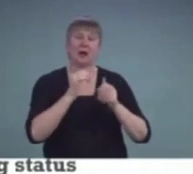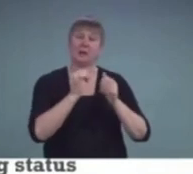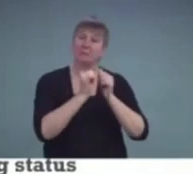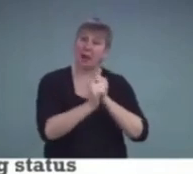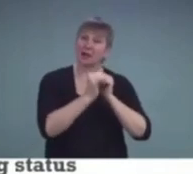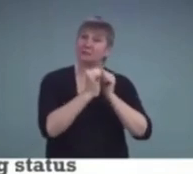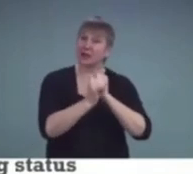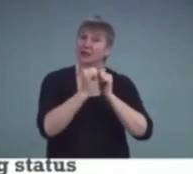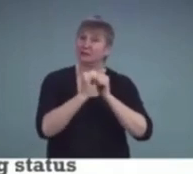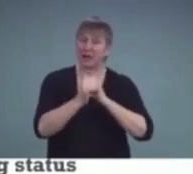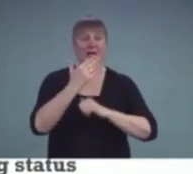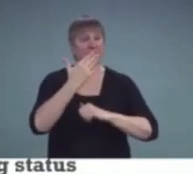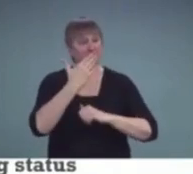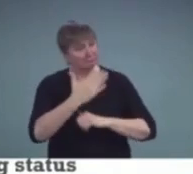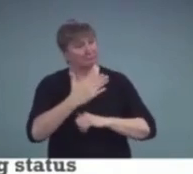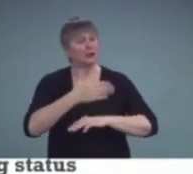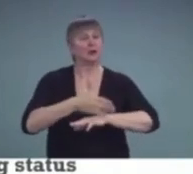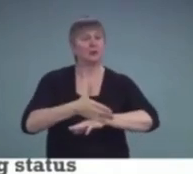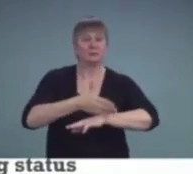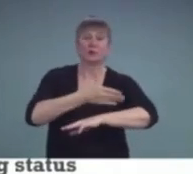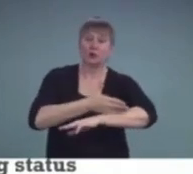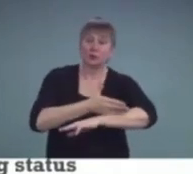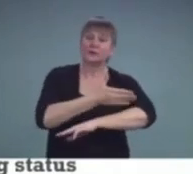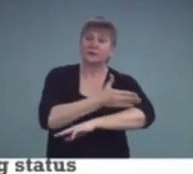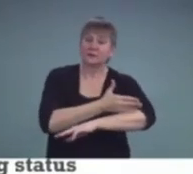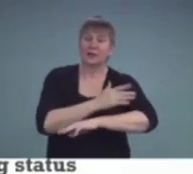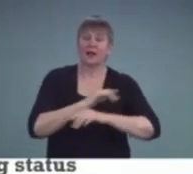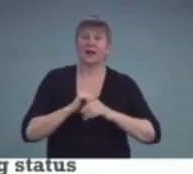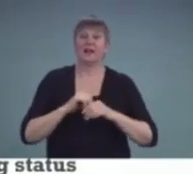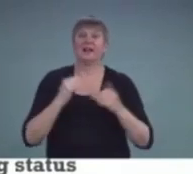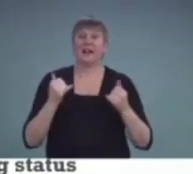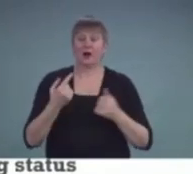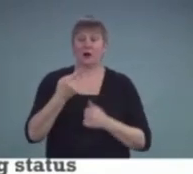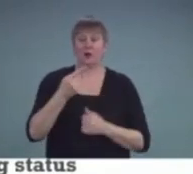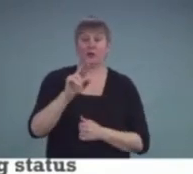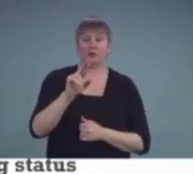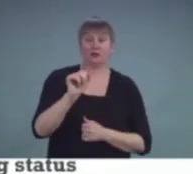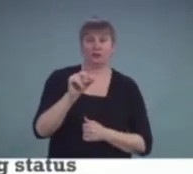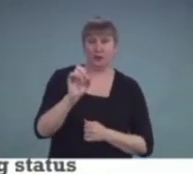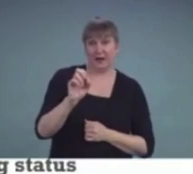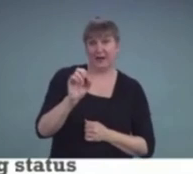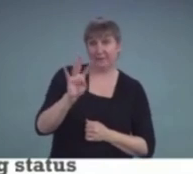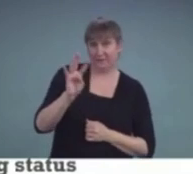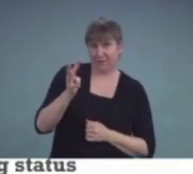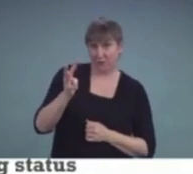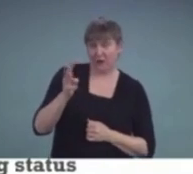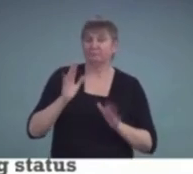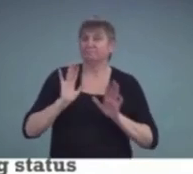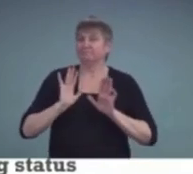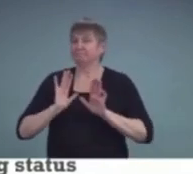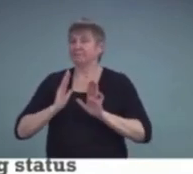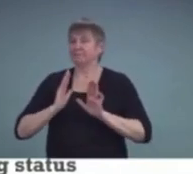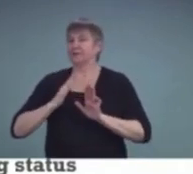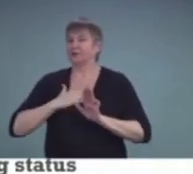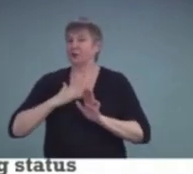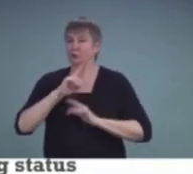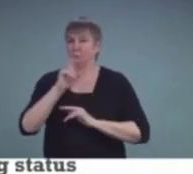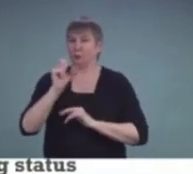At the beginning of fourth grade, we have a three-year eligibility reevaluation.